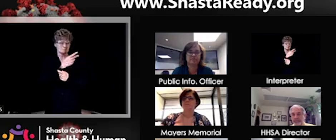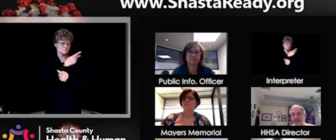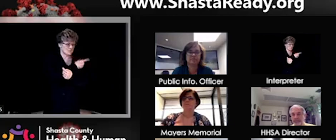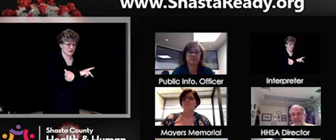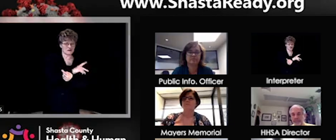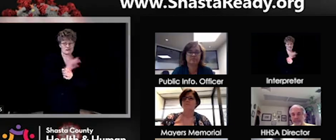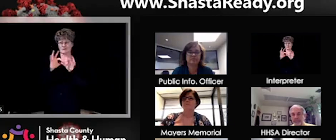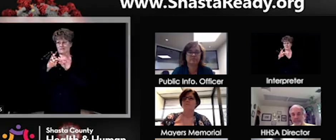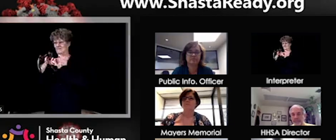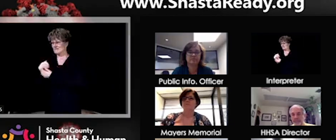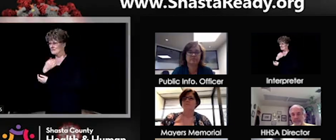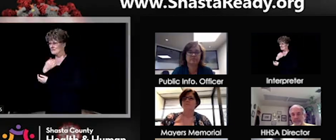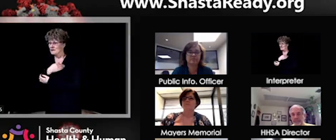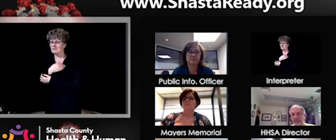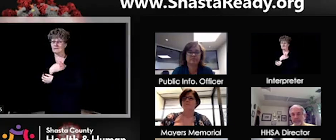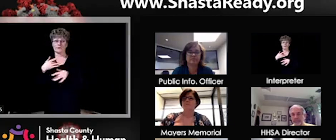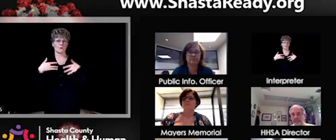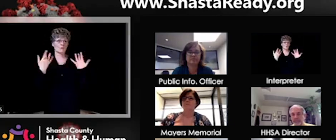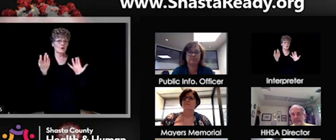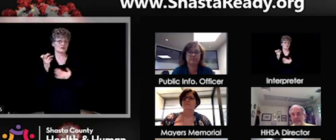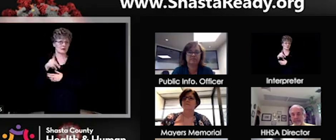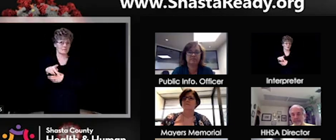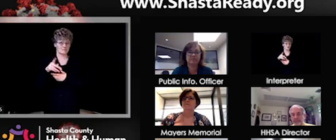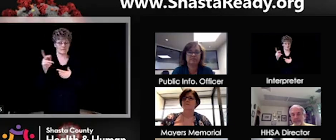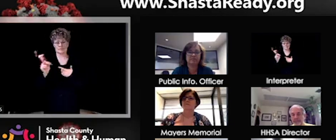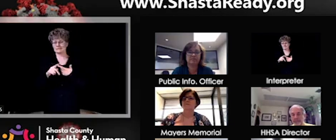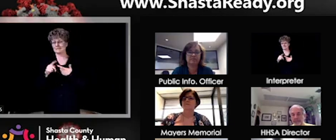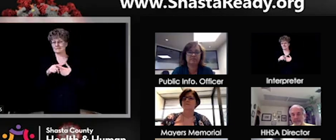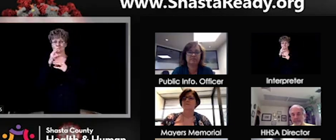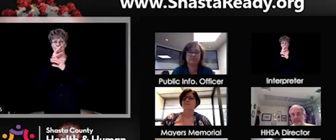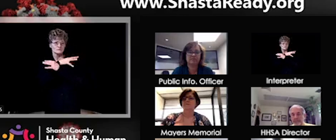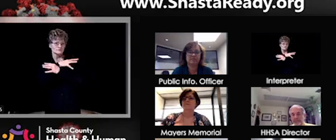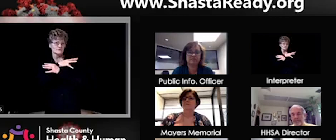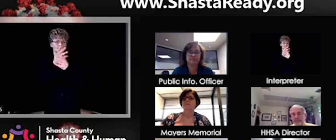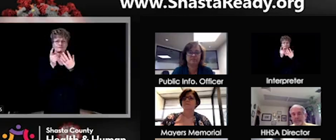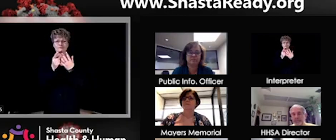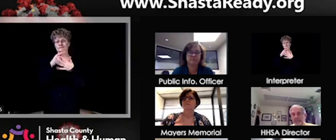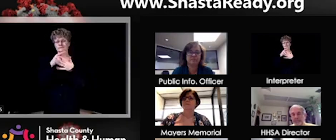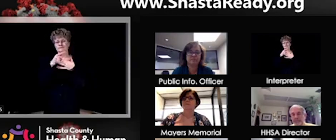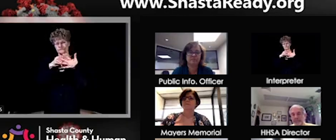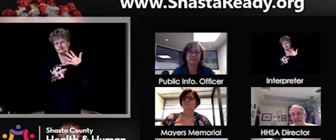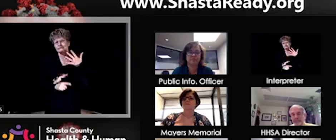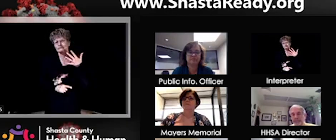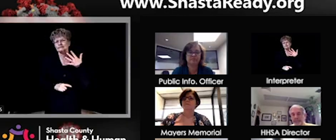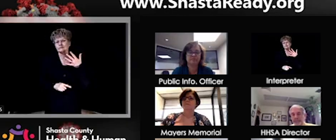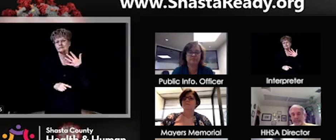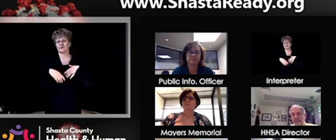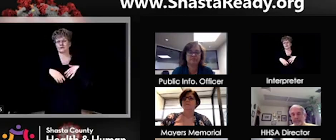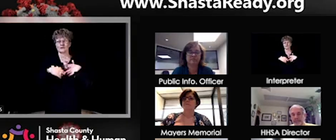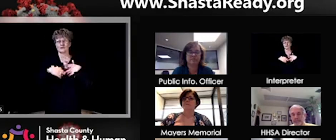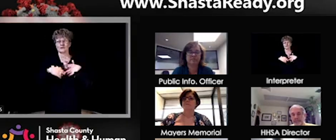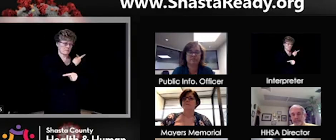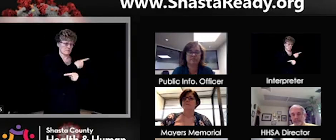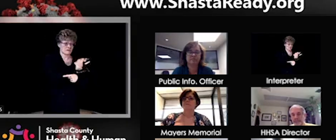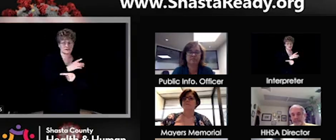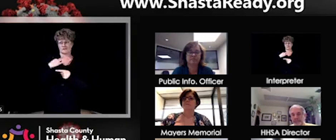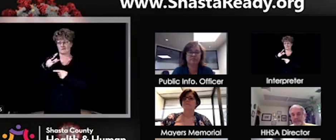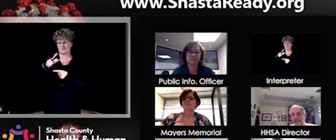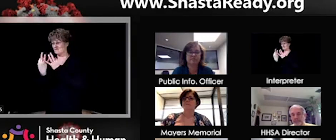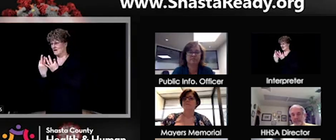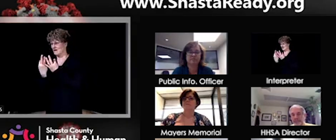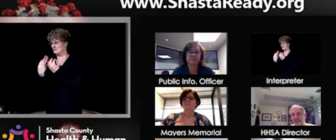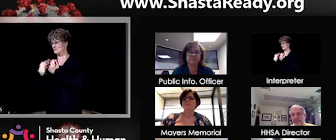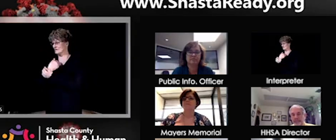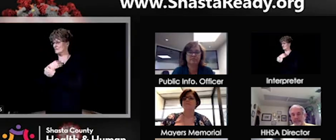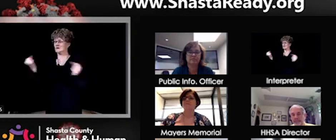Webex, anything that we can do to make sure that our patients still have an ability to connect with, uh, their family members. Uh, we're looking at